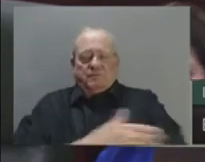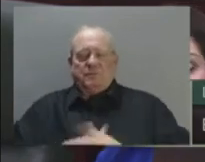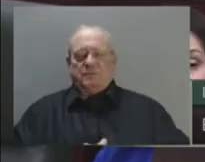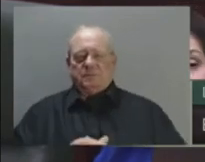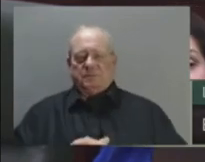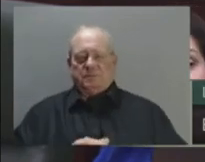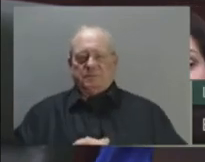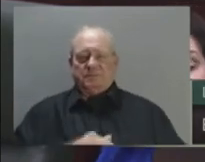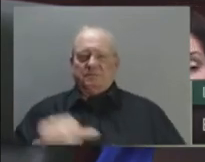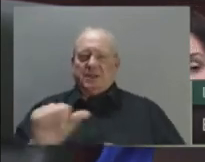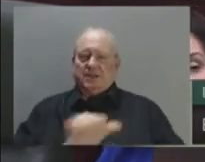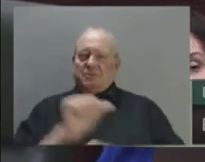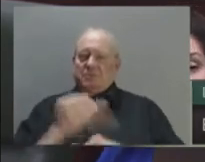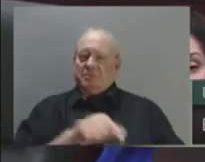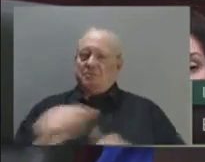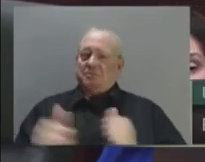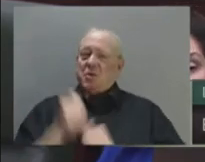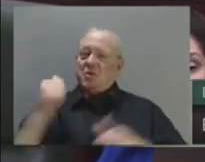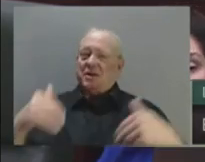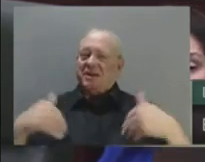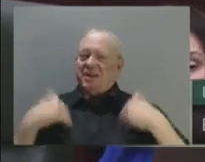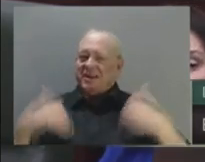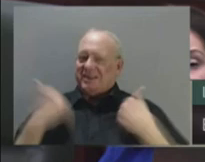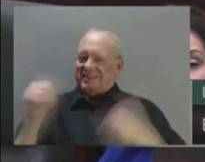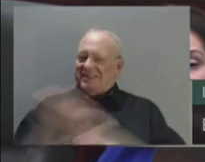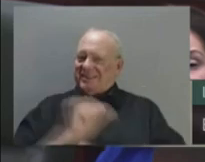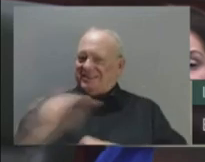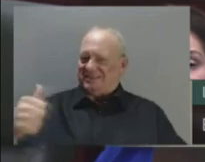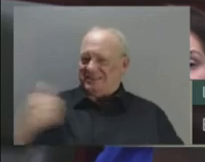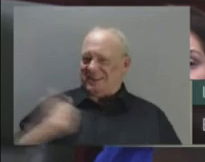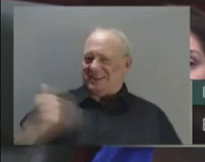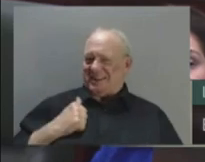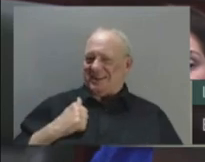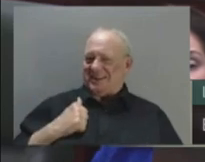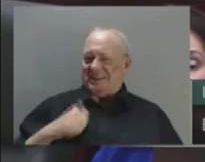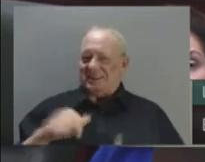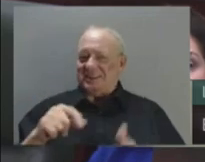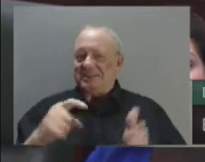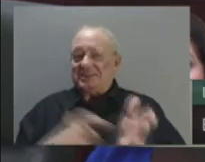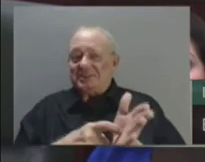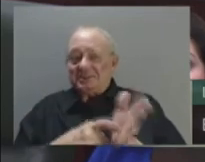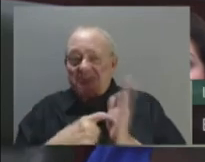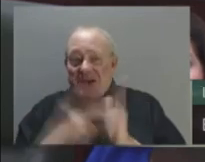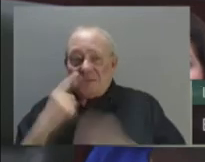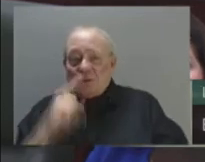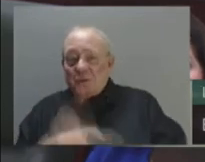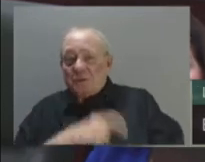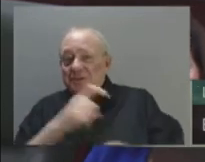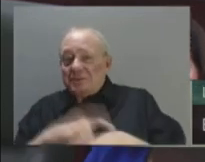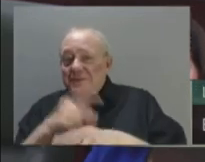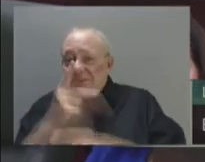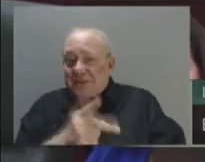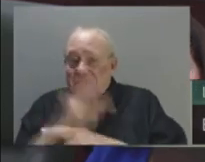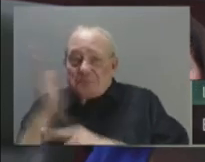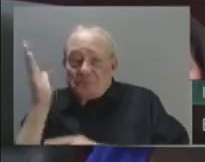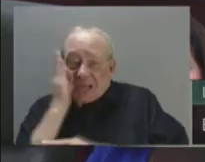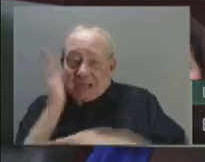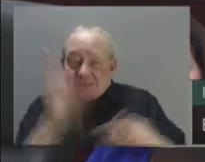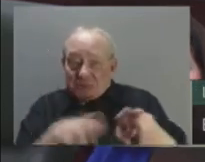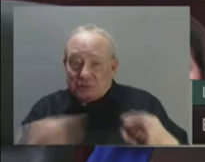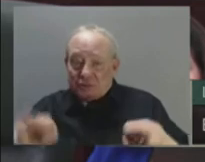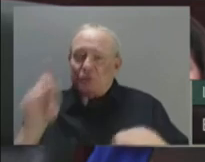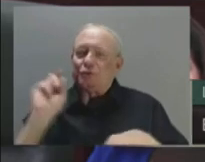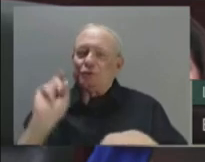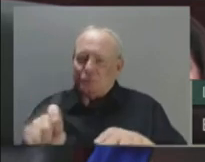estimated that the demand for long-term care beds could double in the next 25 years. We're investing more than $1 billion